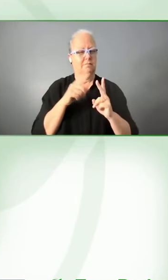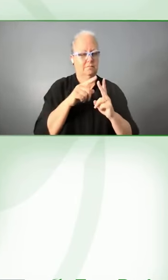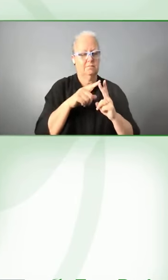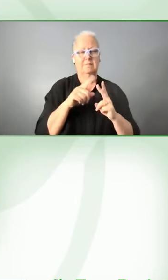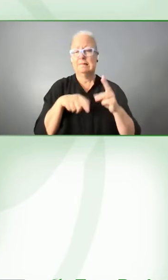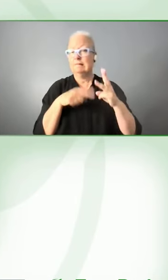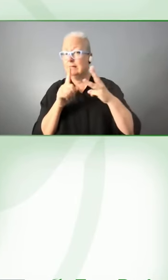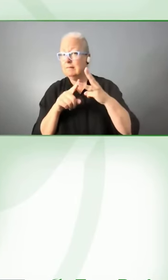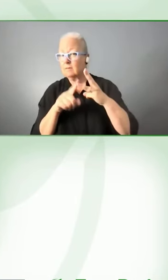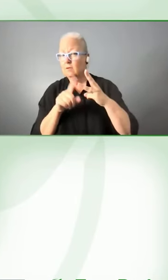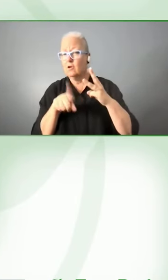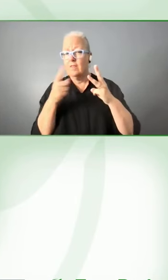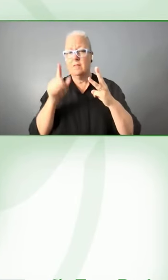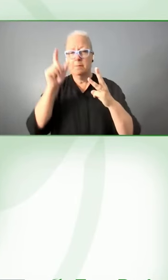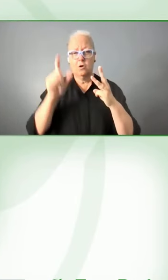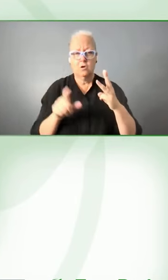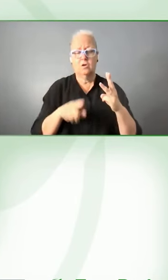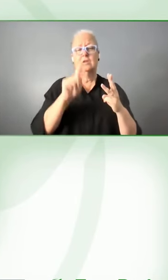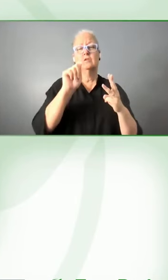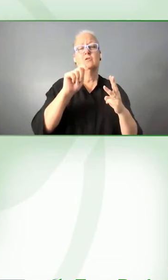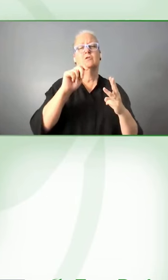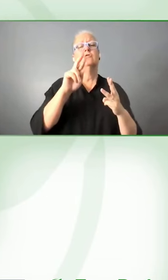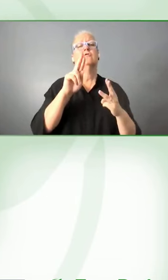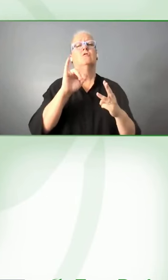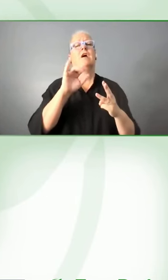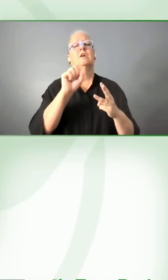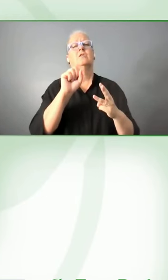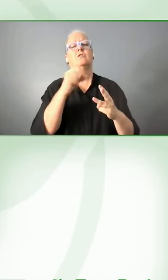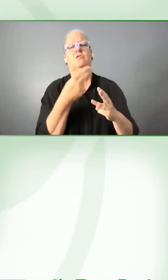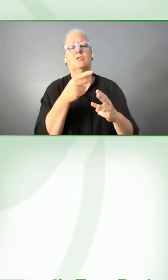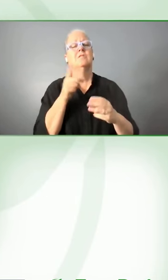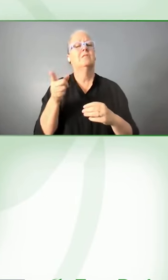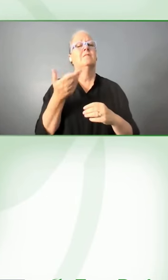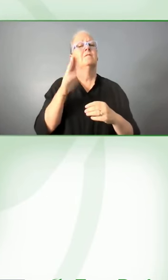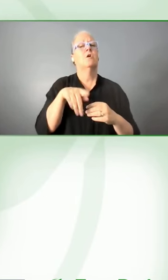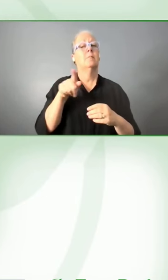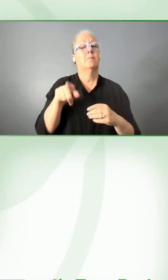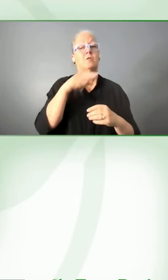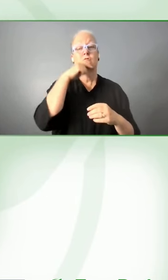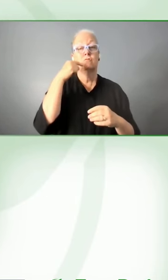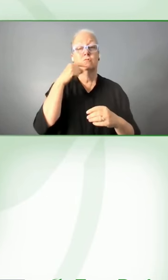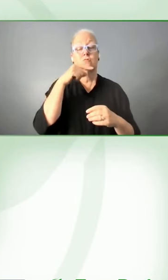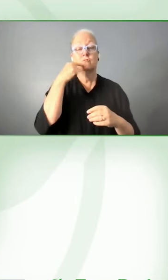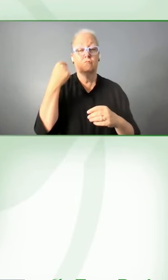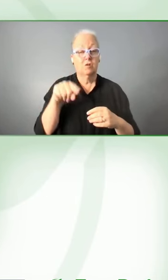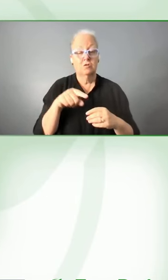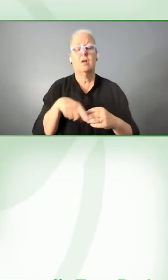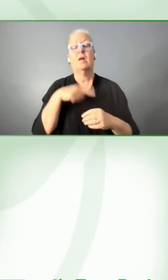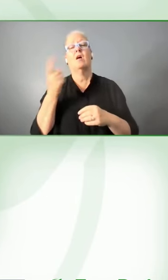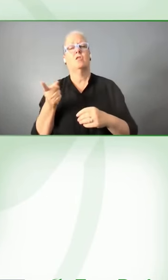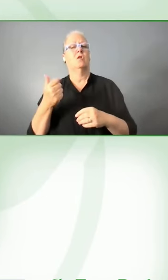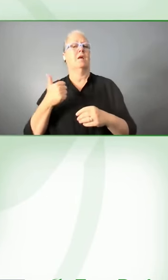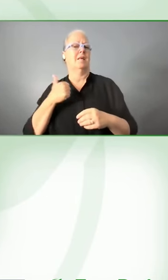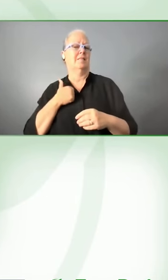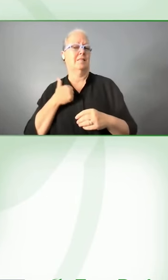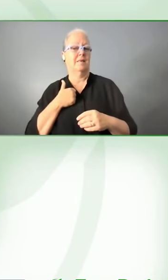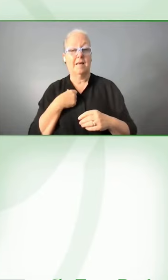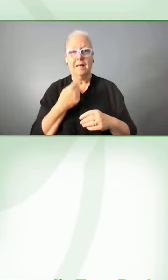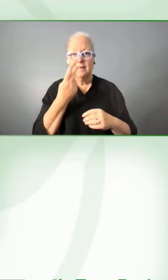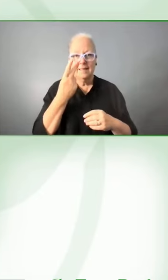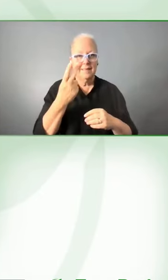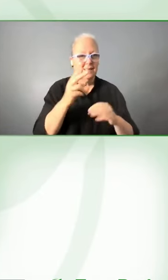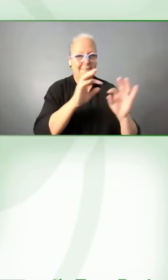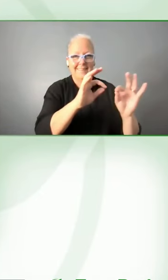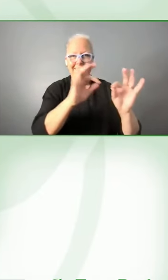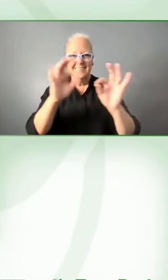Chutchenkova from Russia and Monica Ackerman from Canada there they are hi good morning ladies great to see you